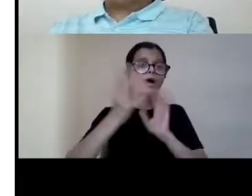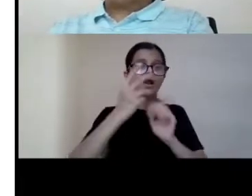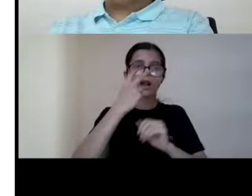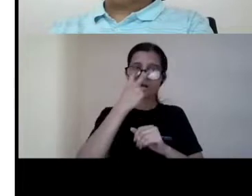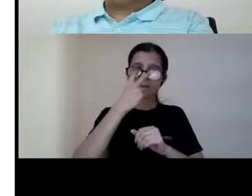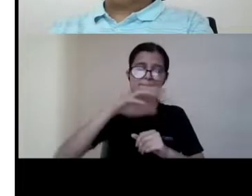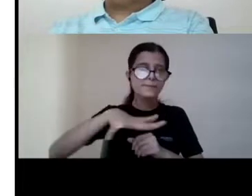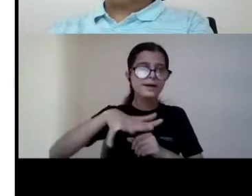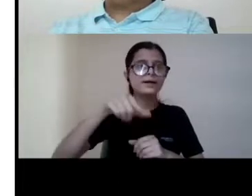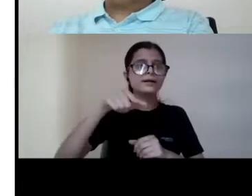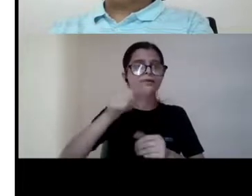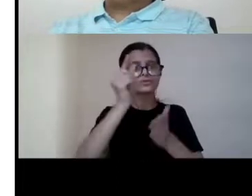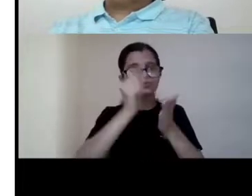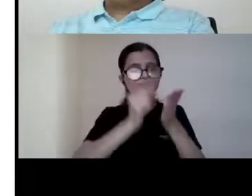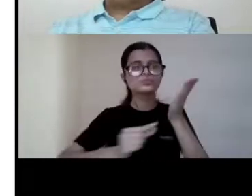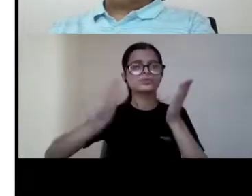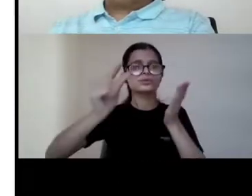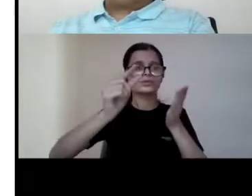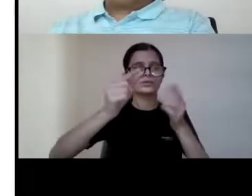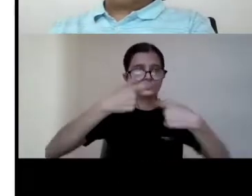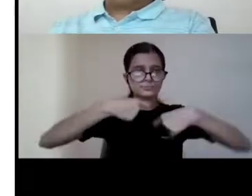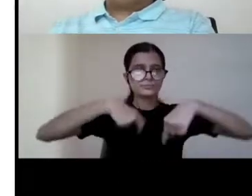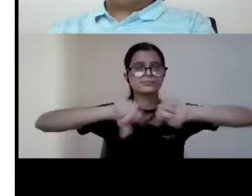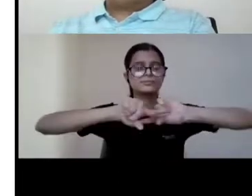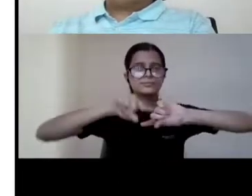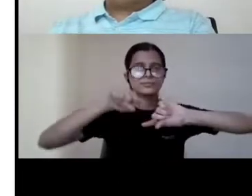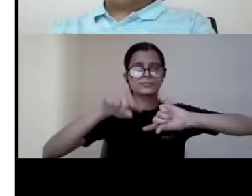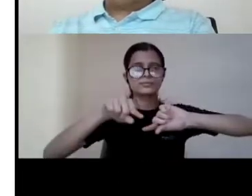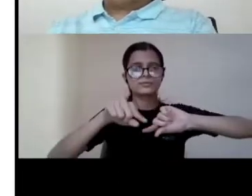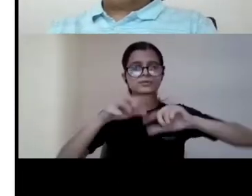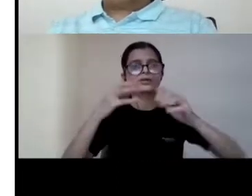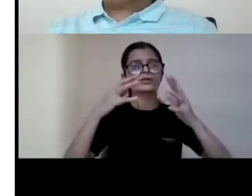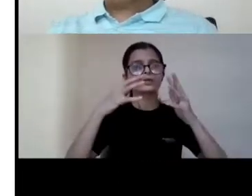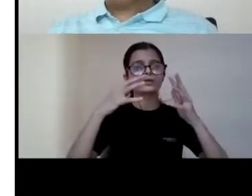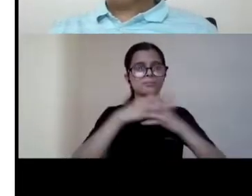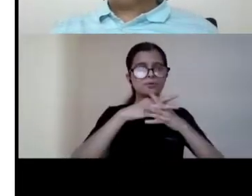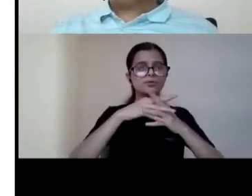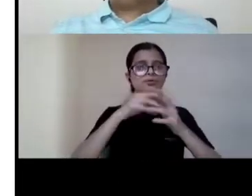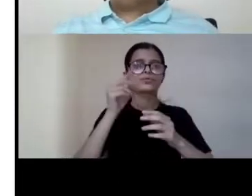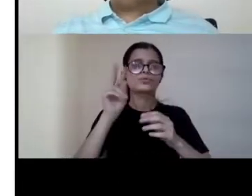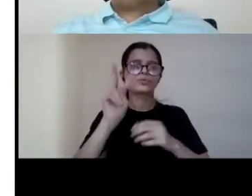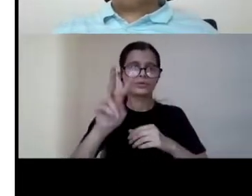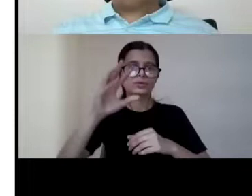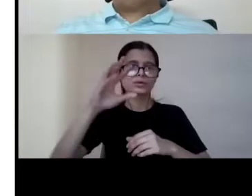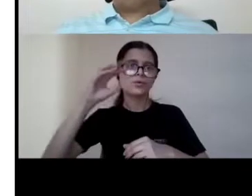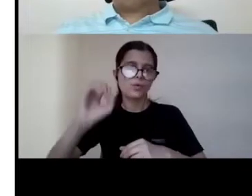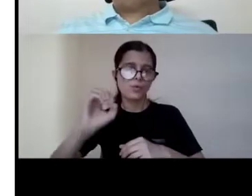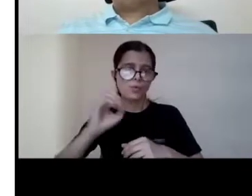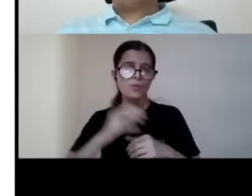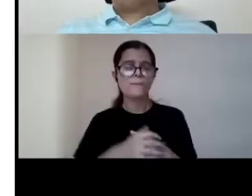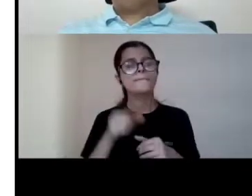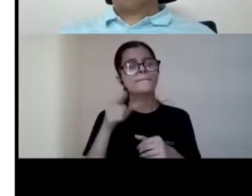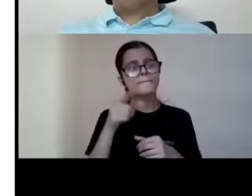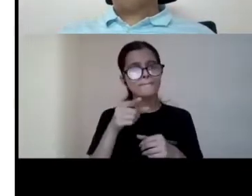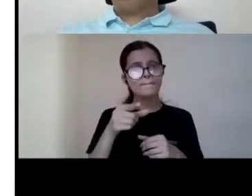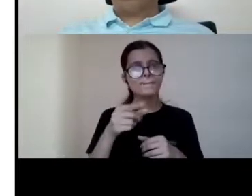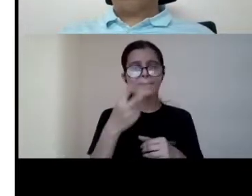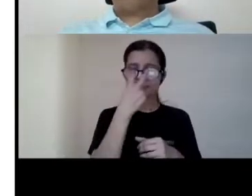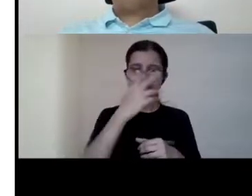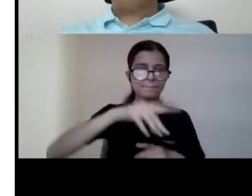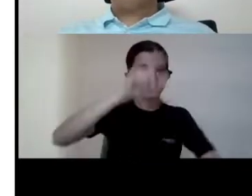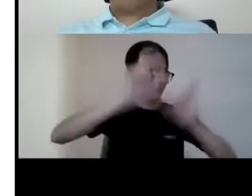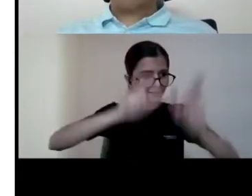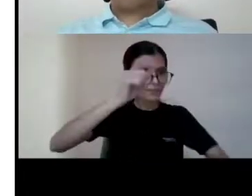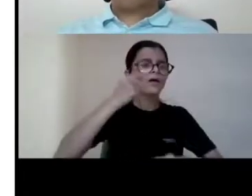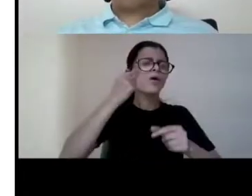union the wbu it is the representative body of persons with blindness or